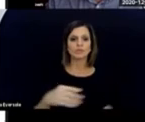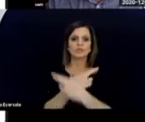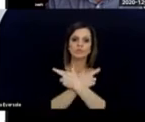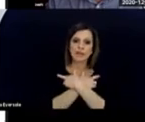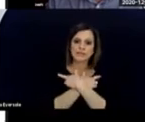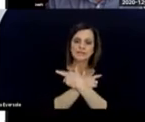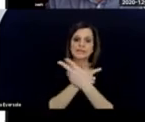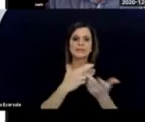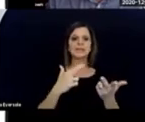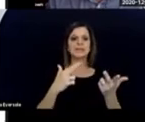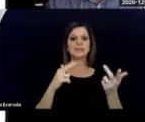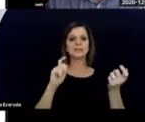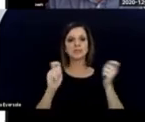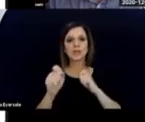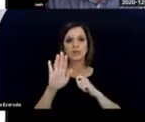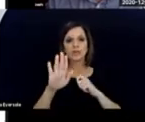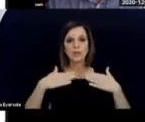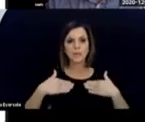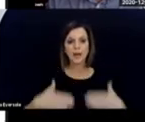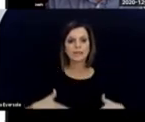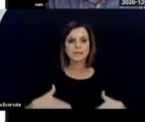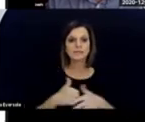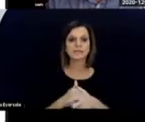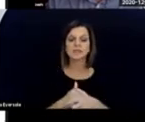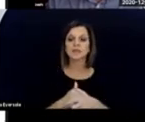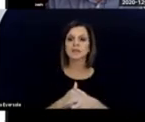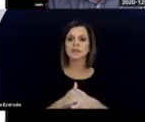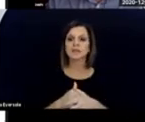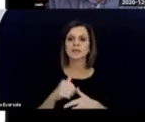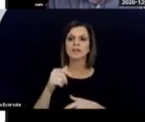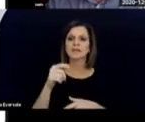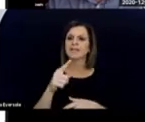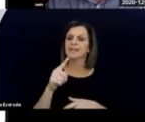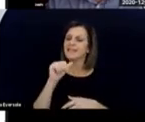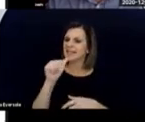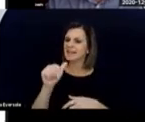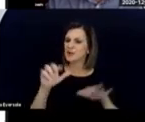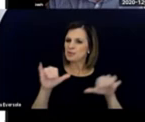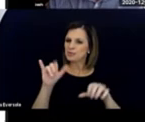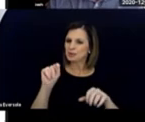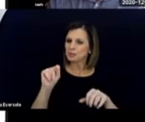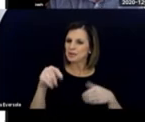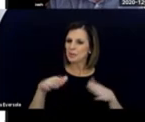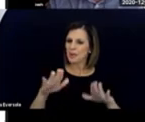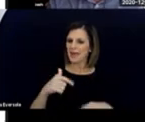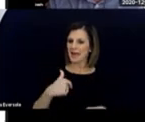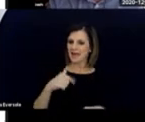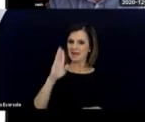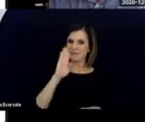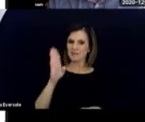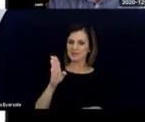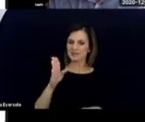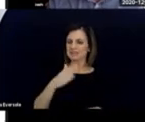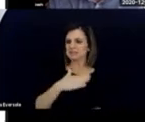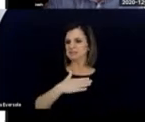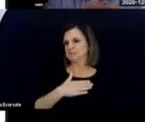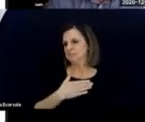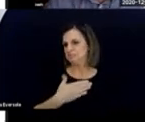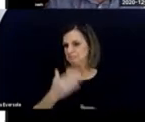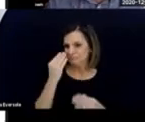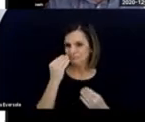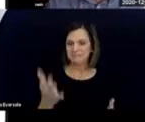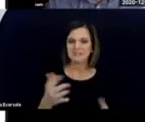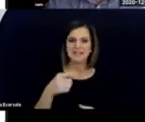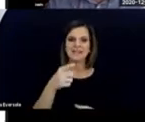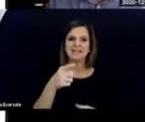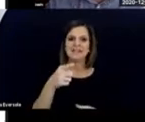their bodies. They don't do it in the way I do it. And I have to say, this is a kid I met